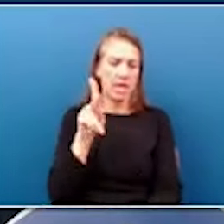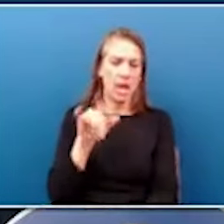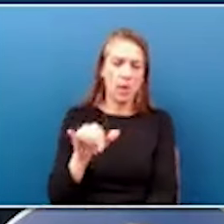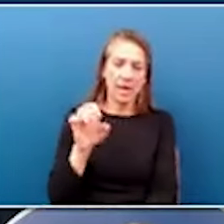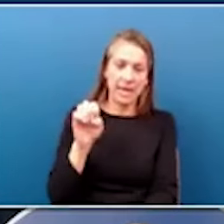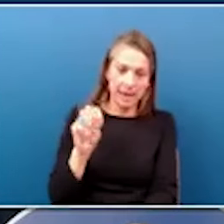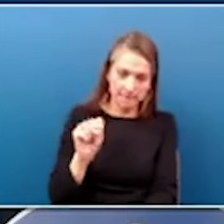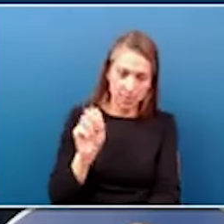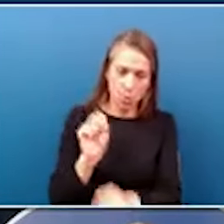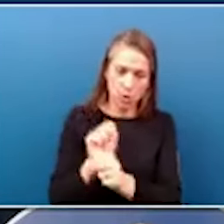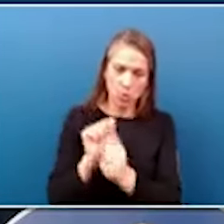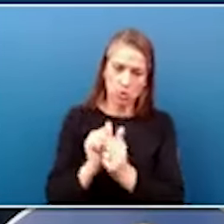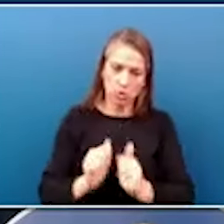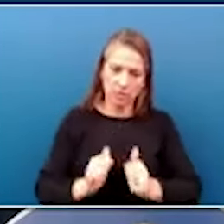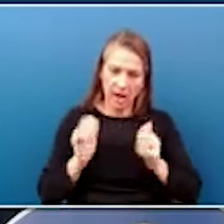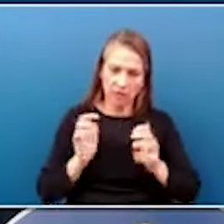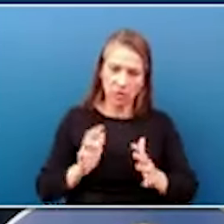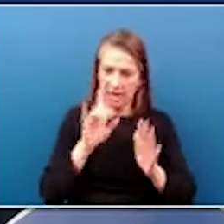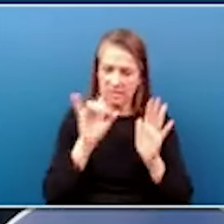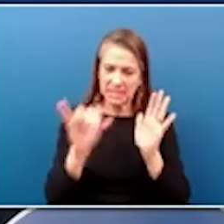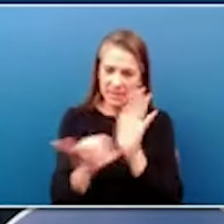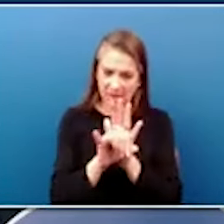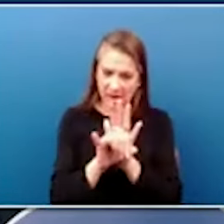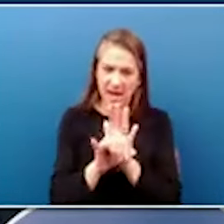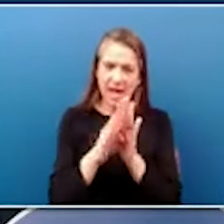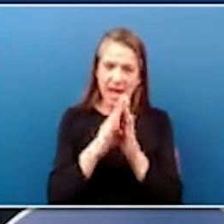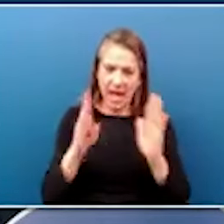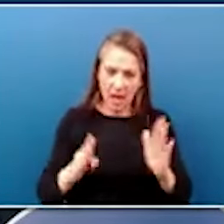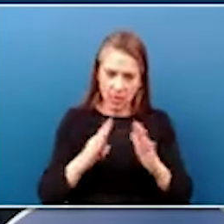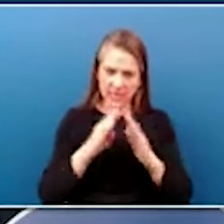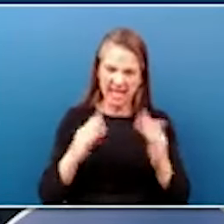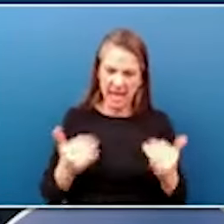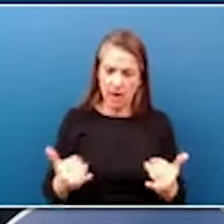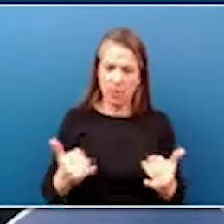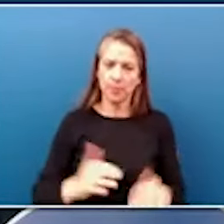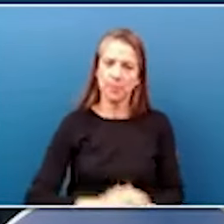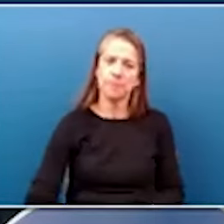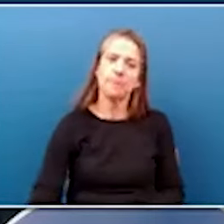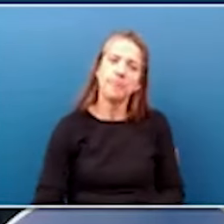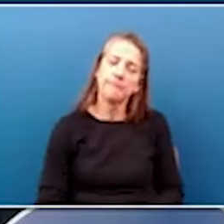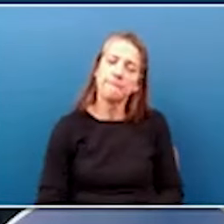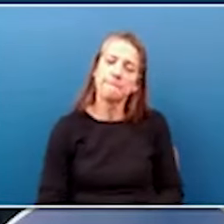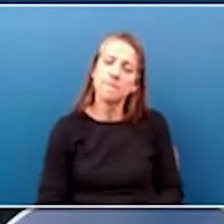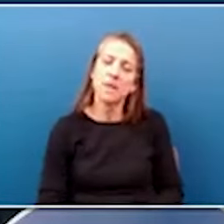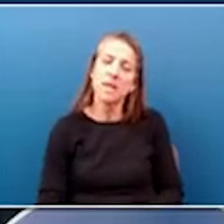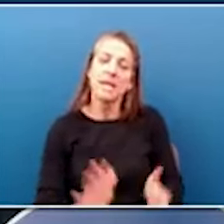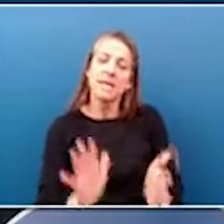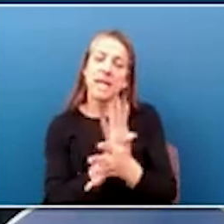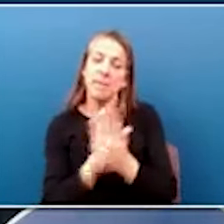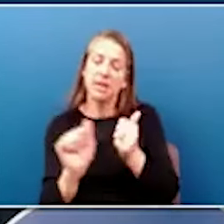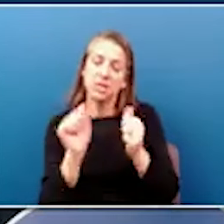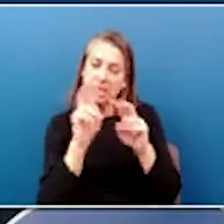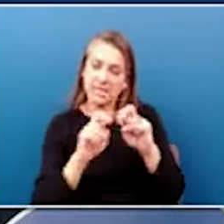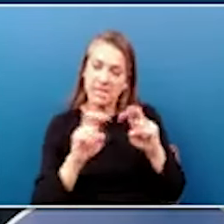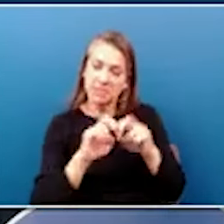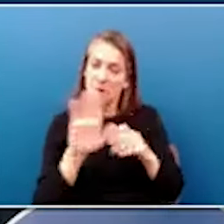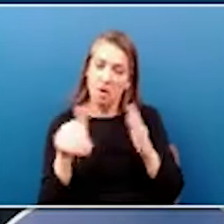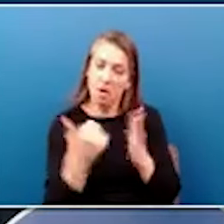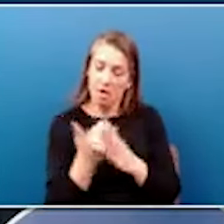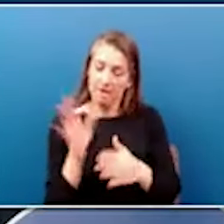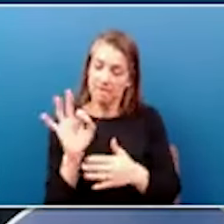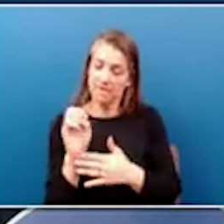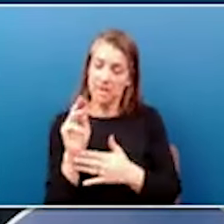survivors to identify alternative housing as we speak. On damage assessments, all FEMA joint PDA